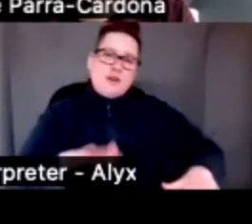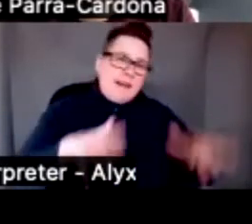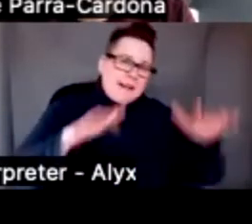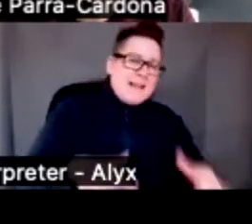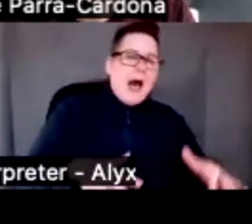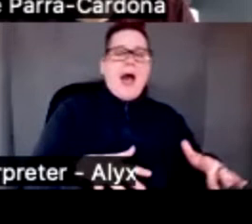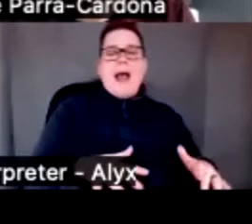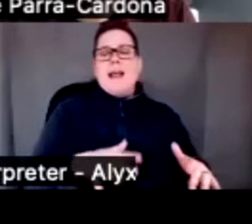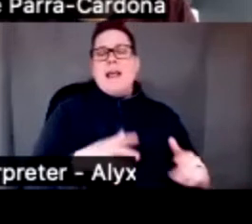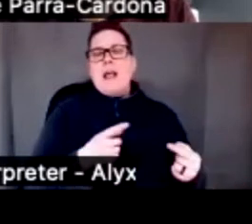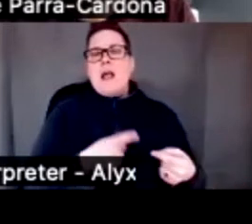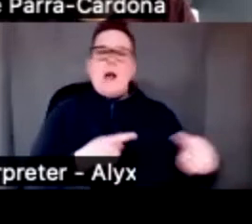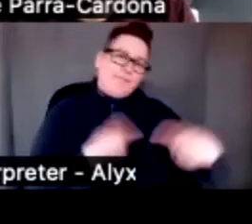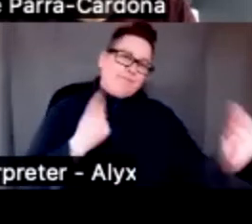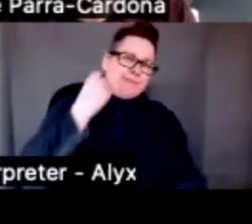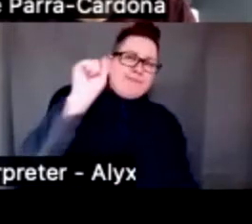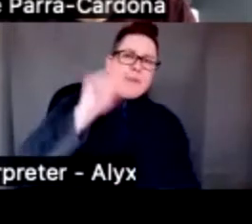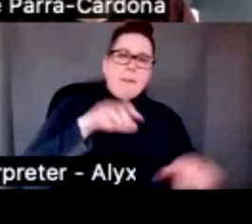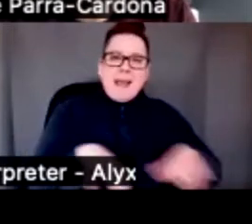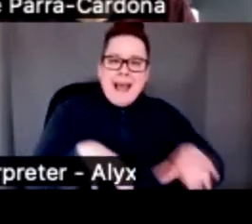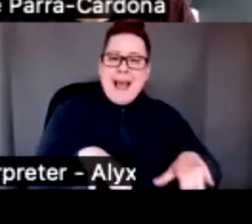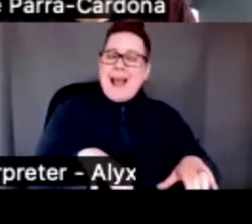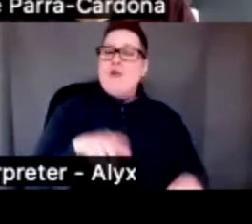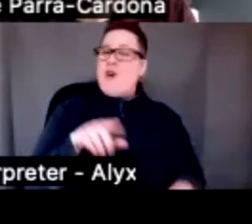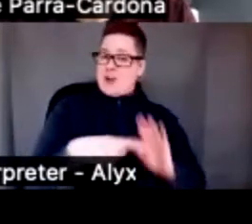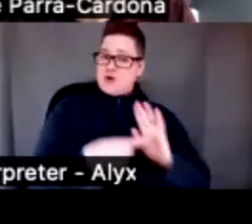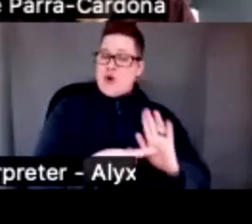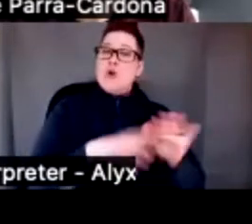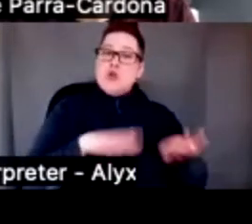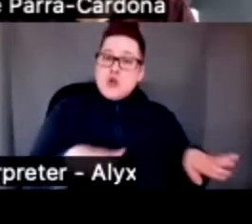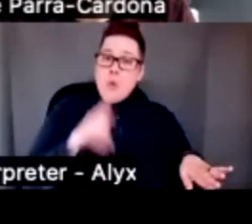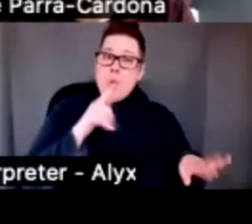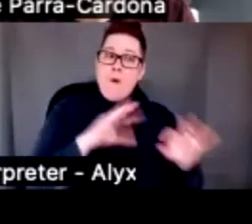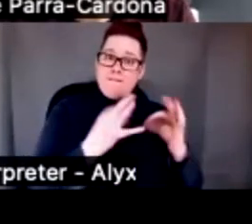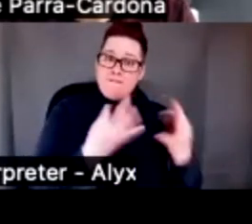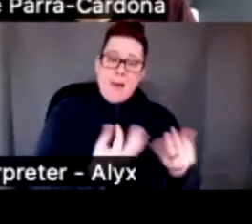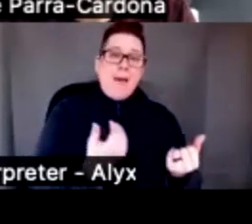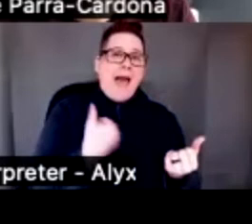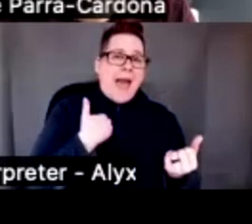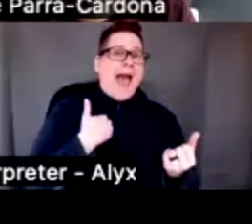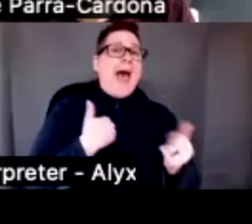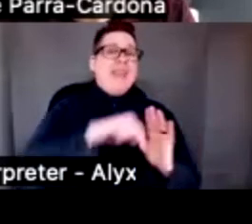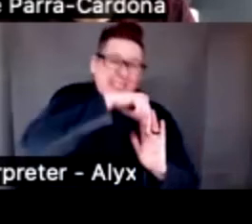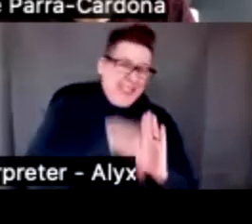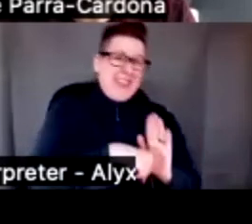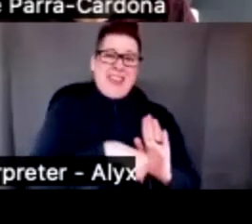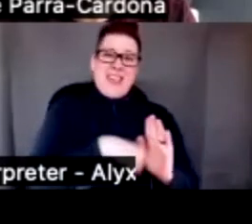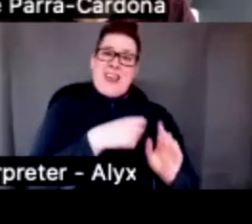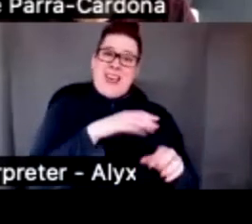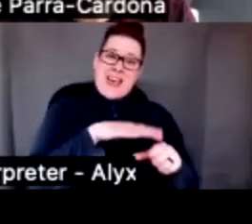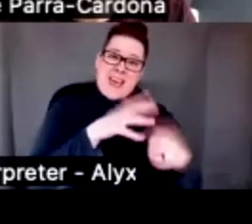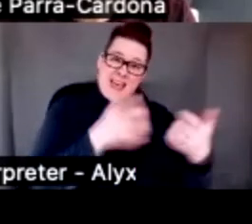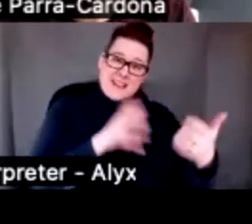And what you see here, the children in families exposed to KAPAs and hands significantly